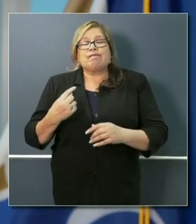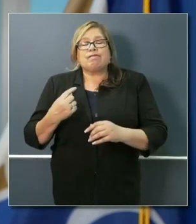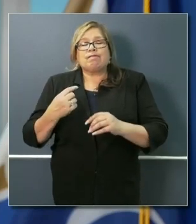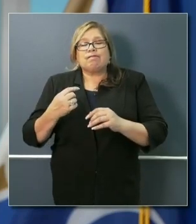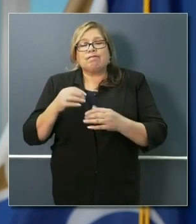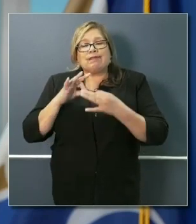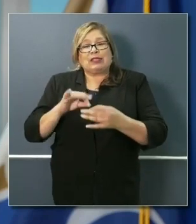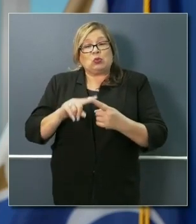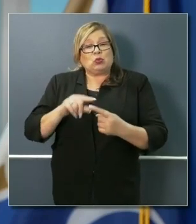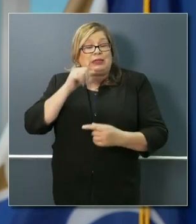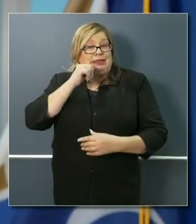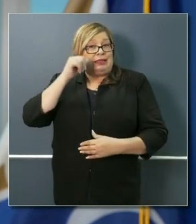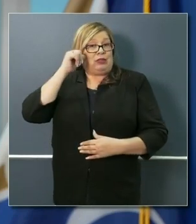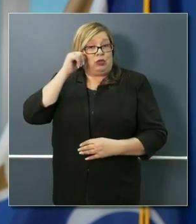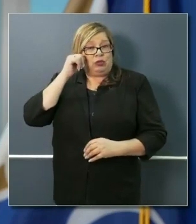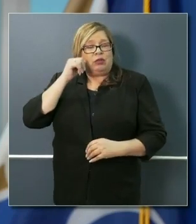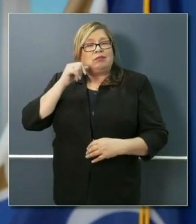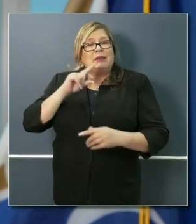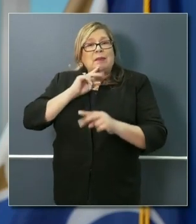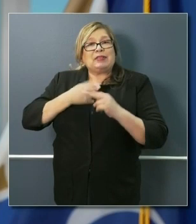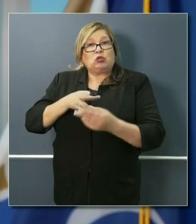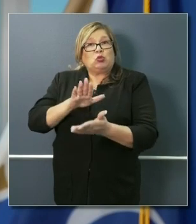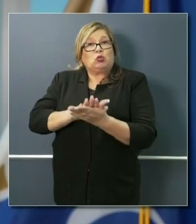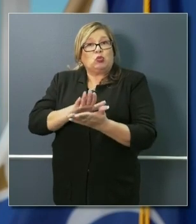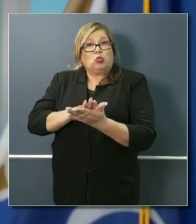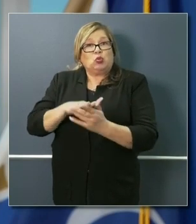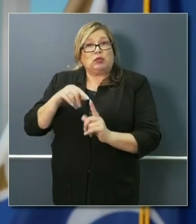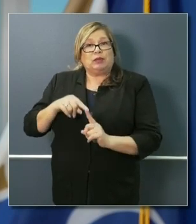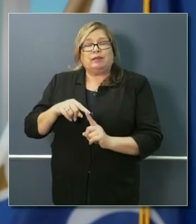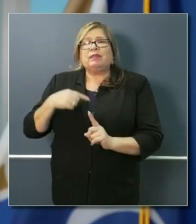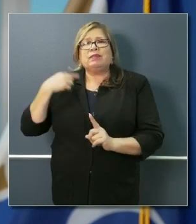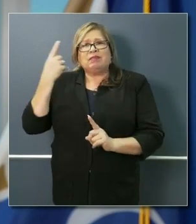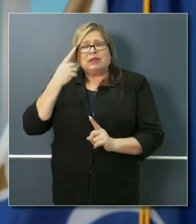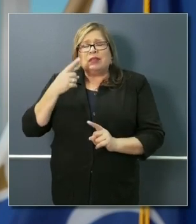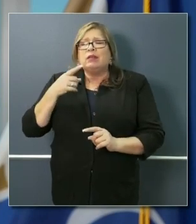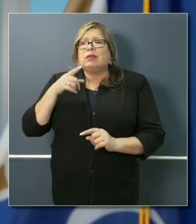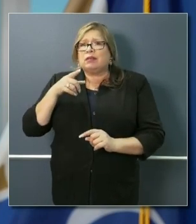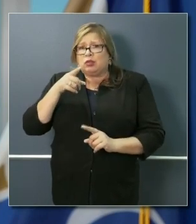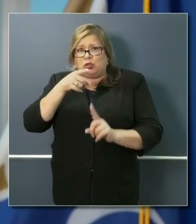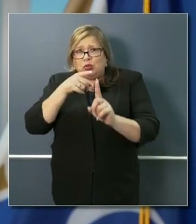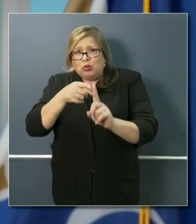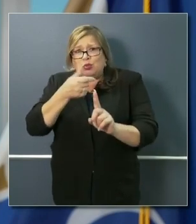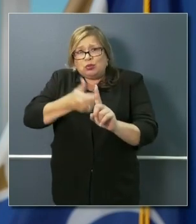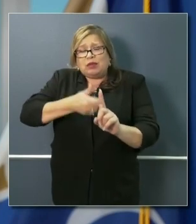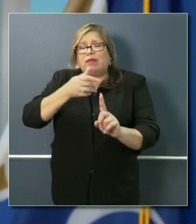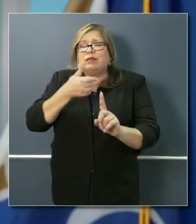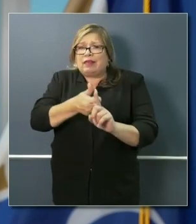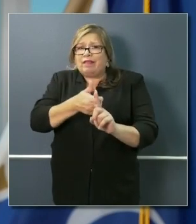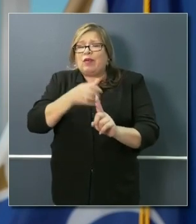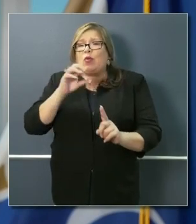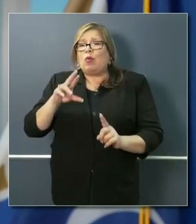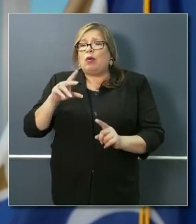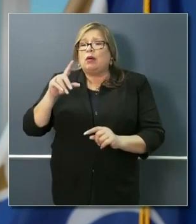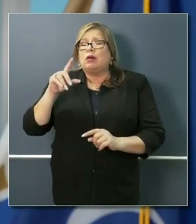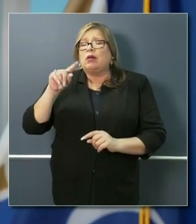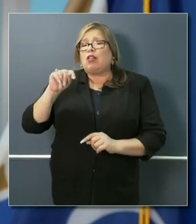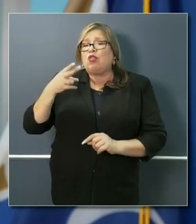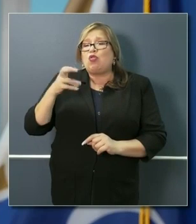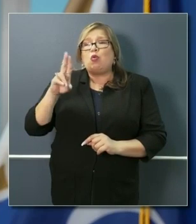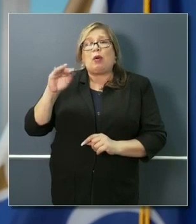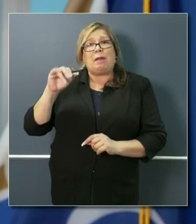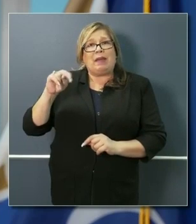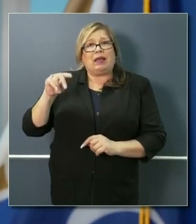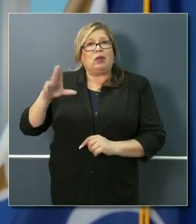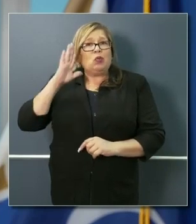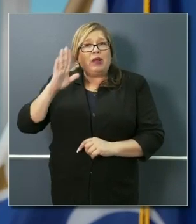whether it was you and Tony Thurman's intention to close all schools, despite not being able to order to do so as a